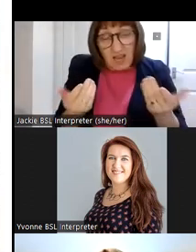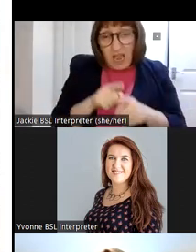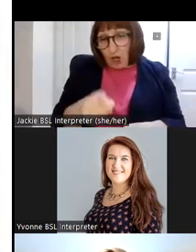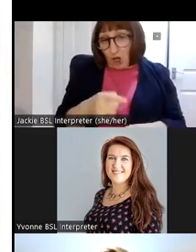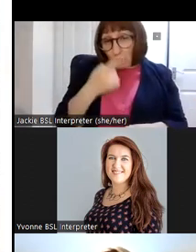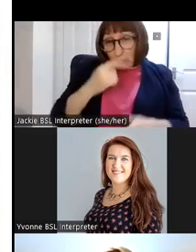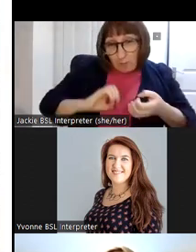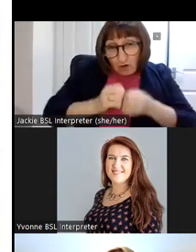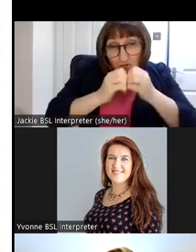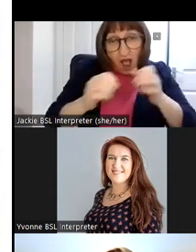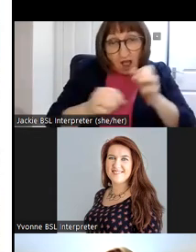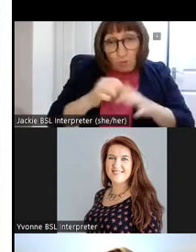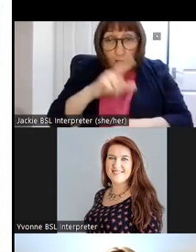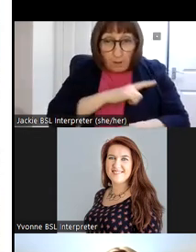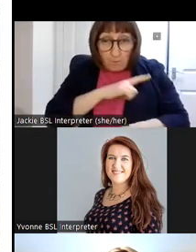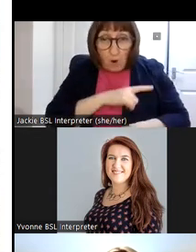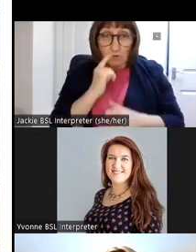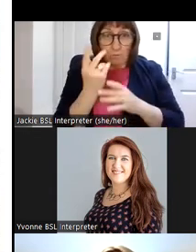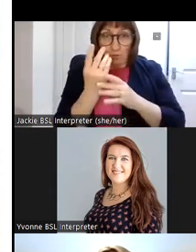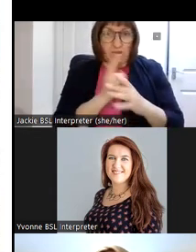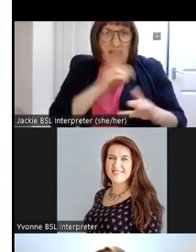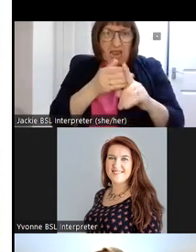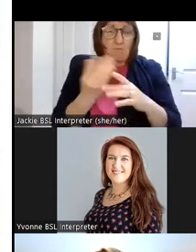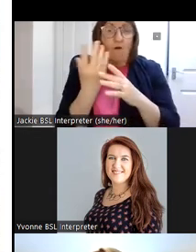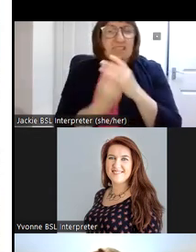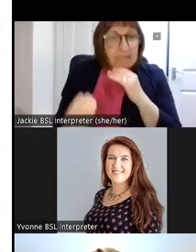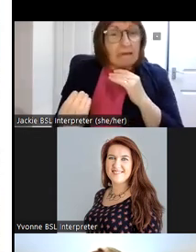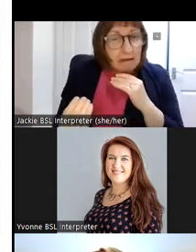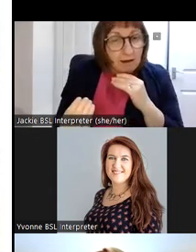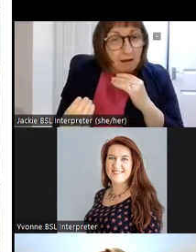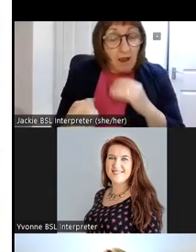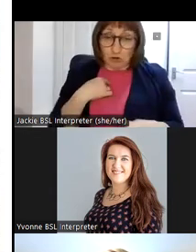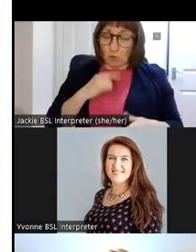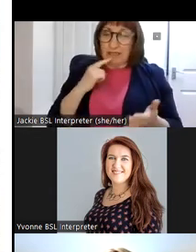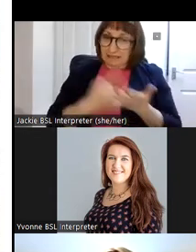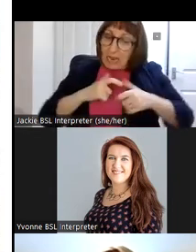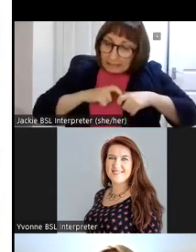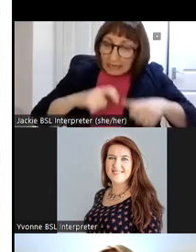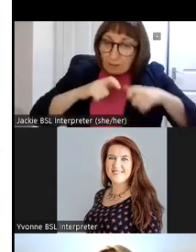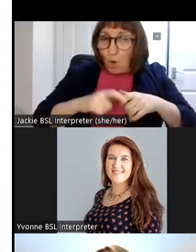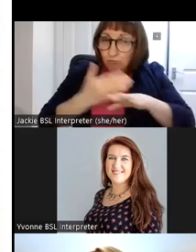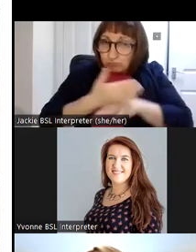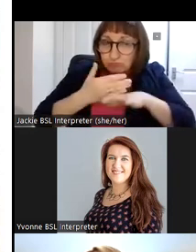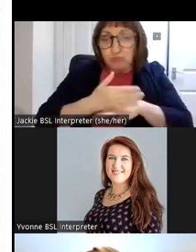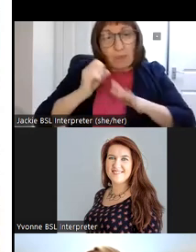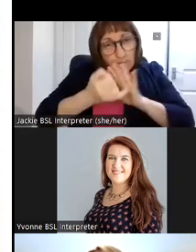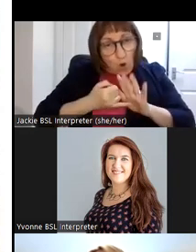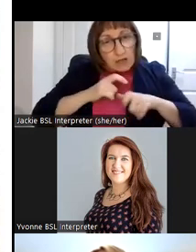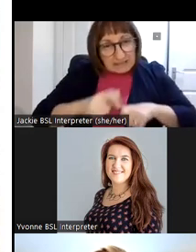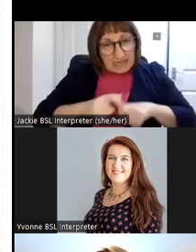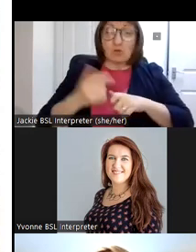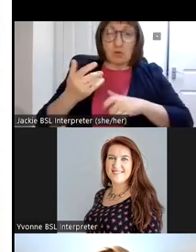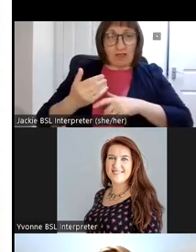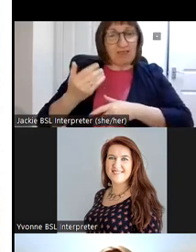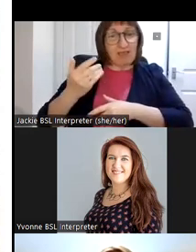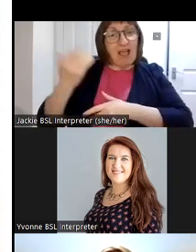been crafted with the sole purpose of sinking so uh we made the decision to keep going with the project and stick to the archaeologists